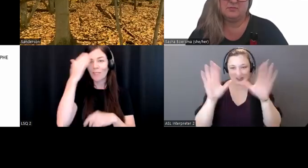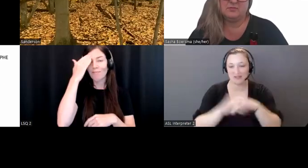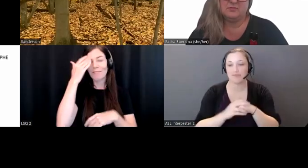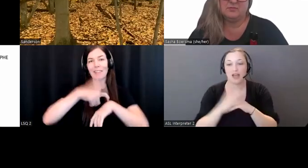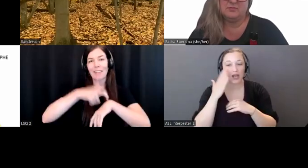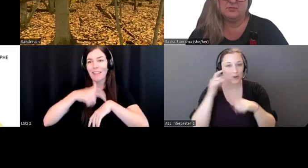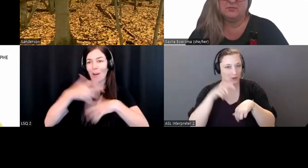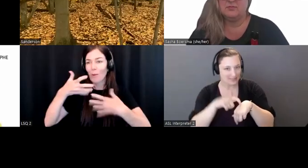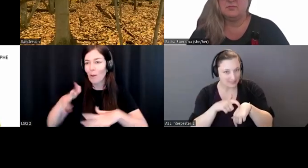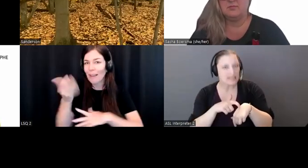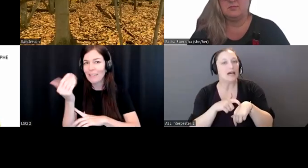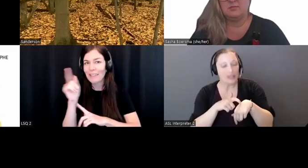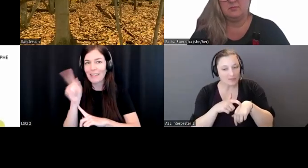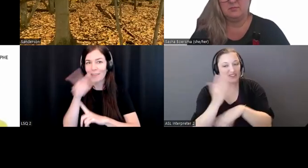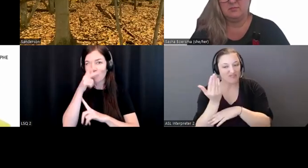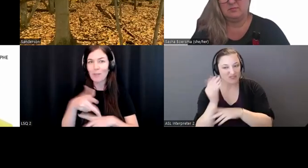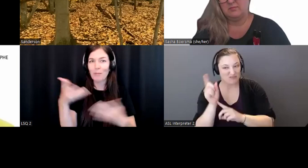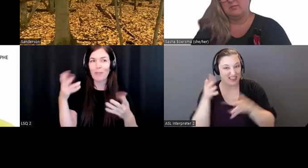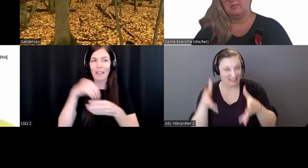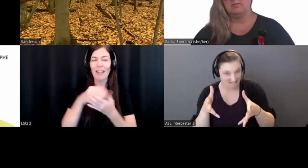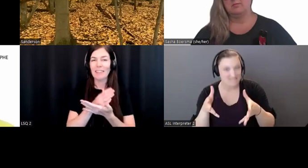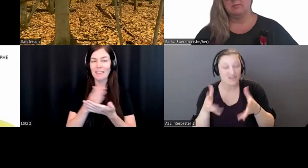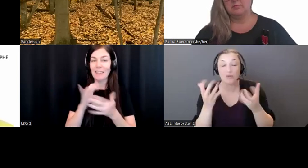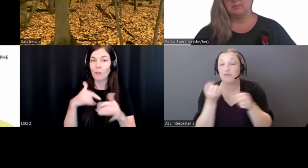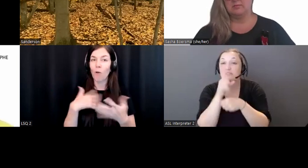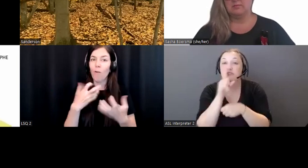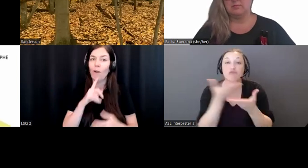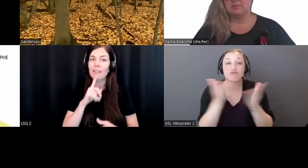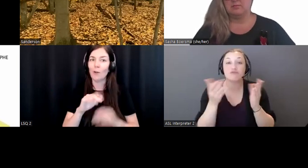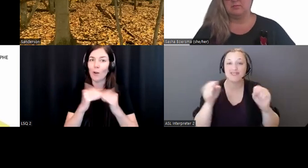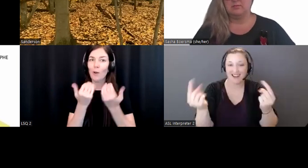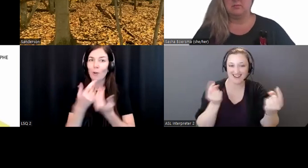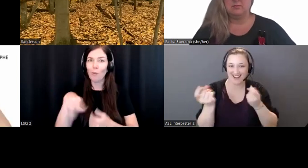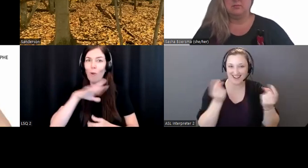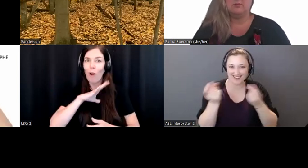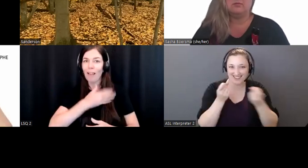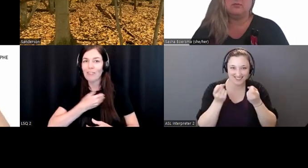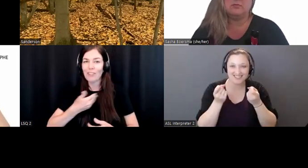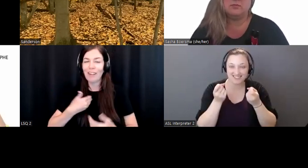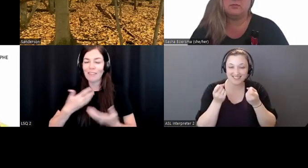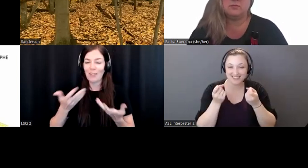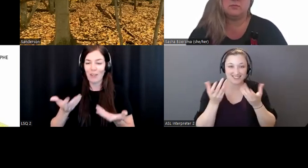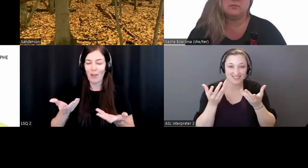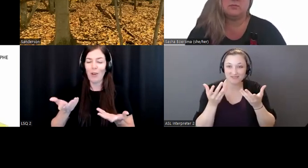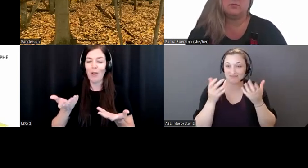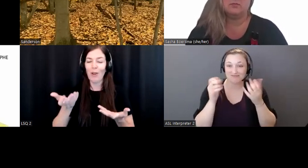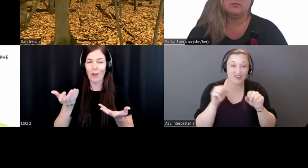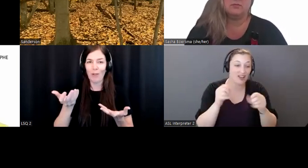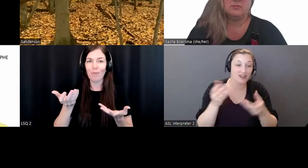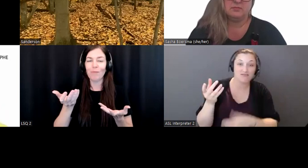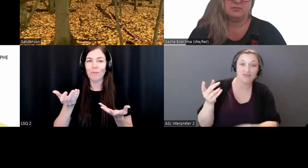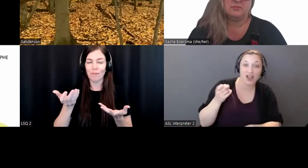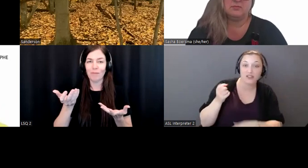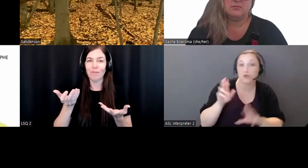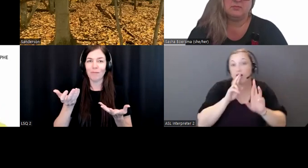left in this session, we want to make sure that everybody has an opportunity to provide questions and to have